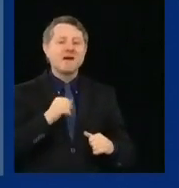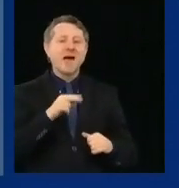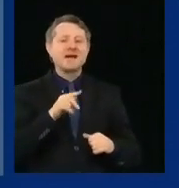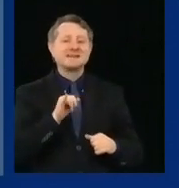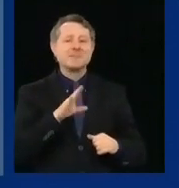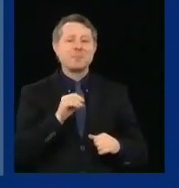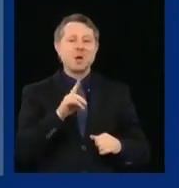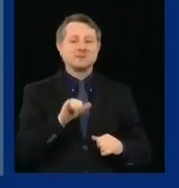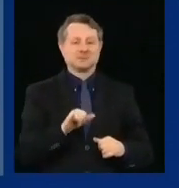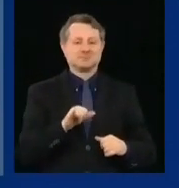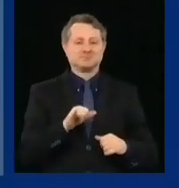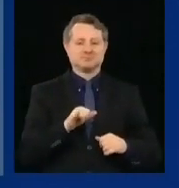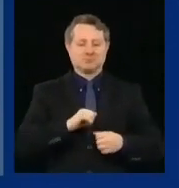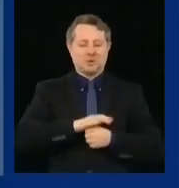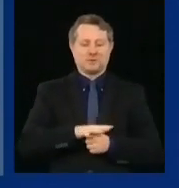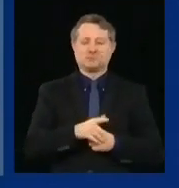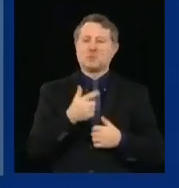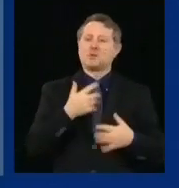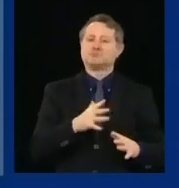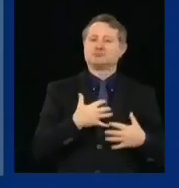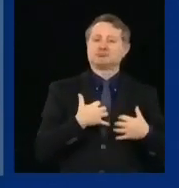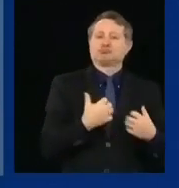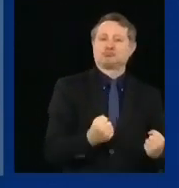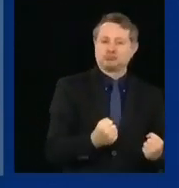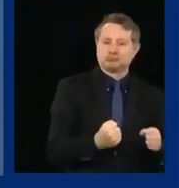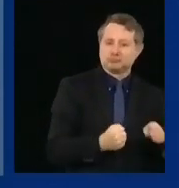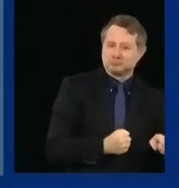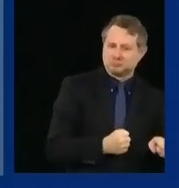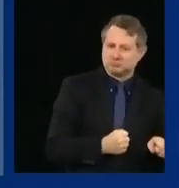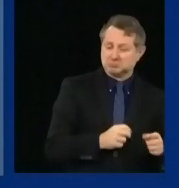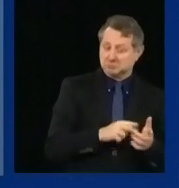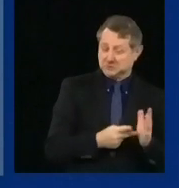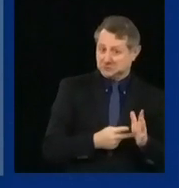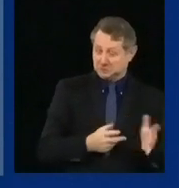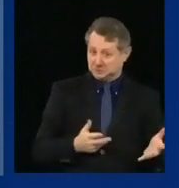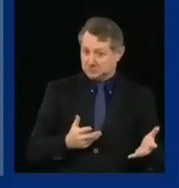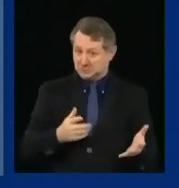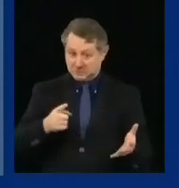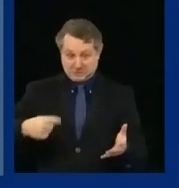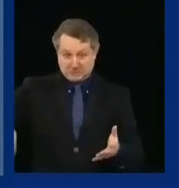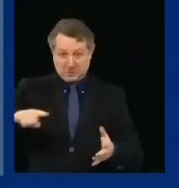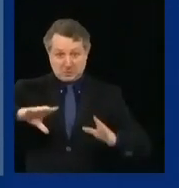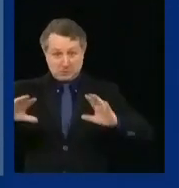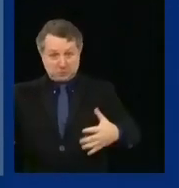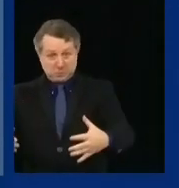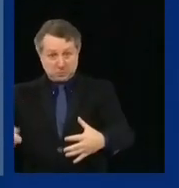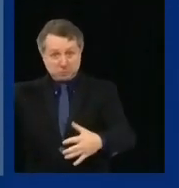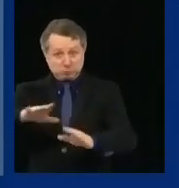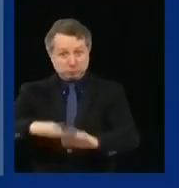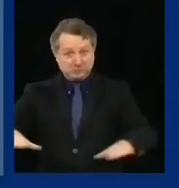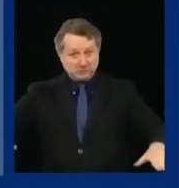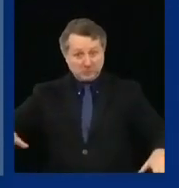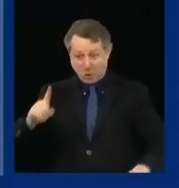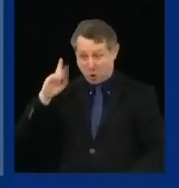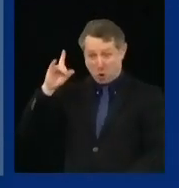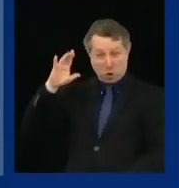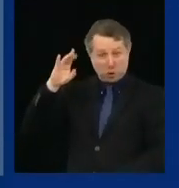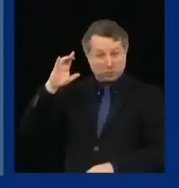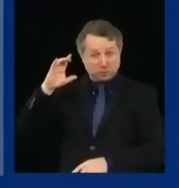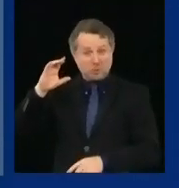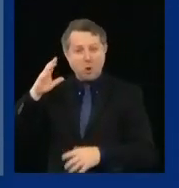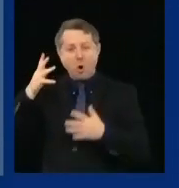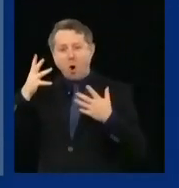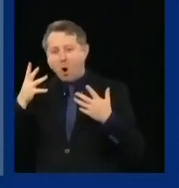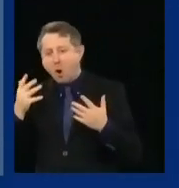okay? That means children either currently had the virus or could have had it several